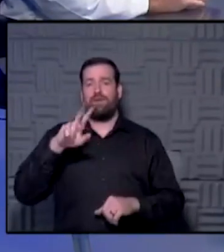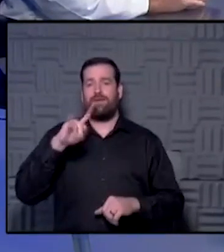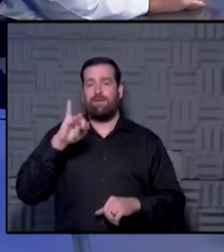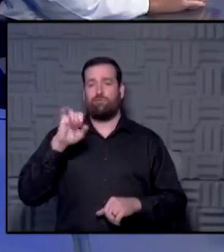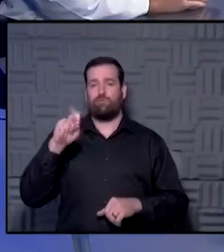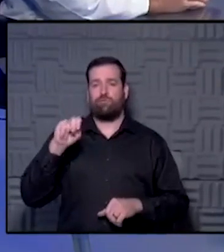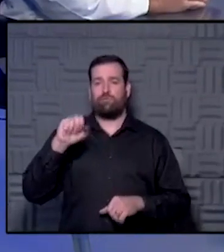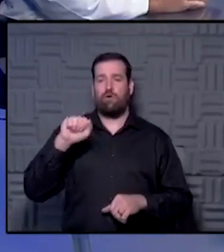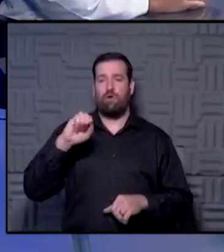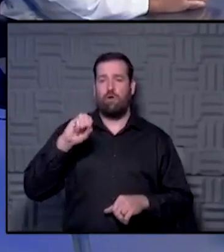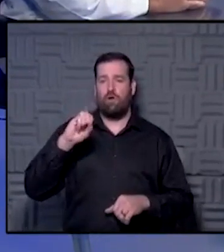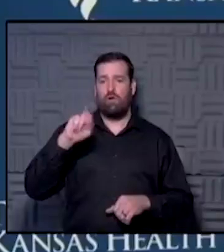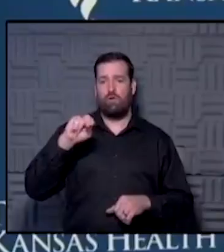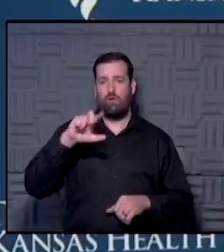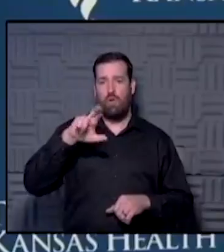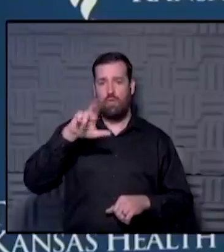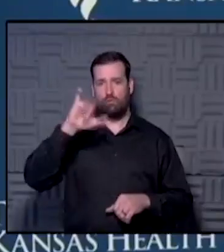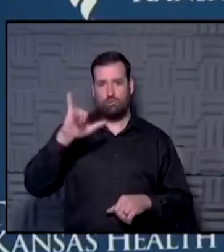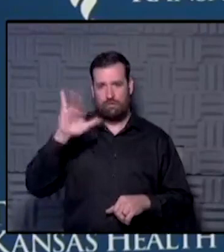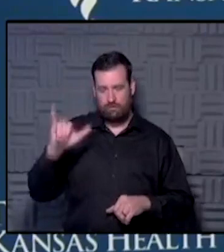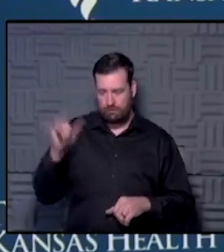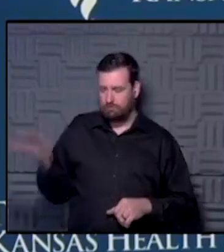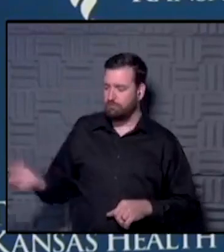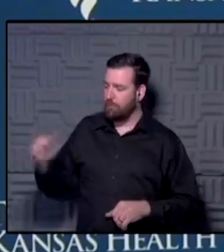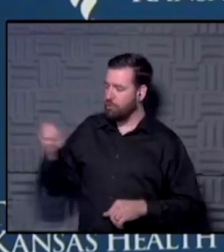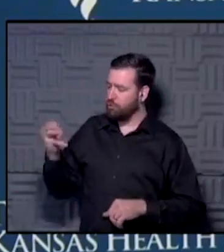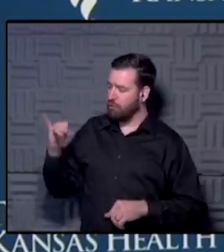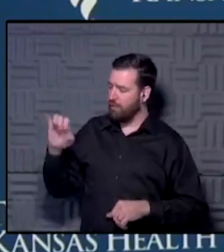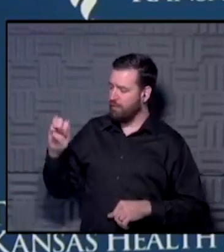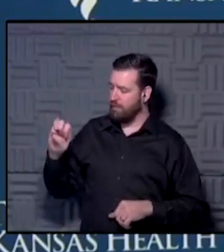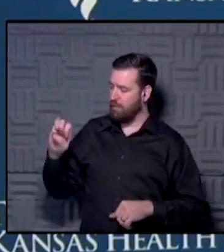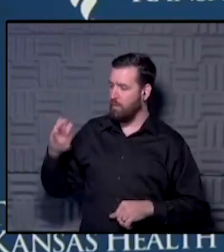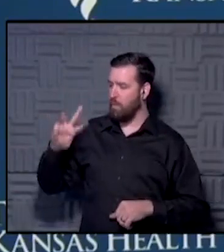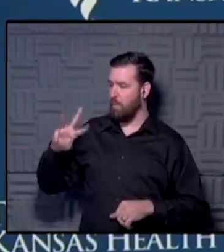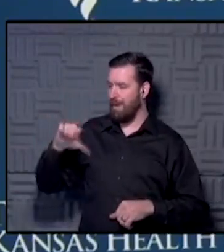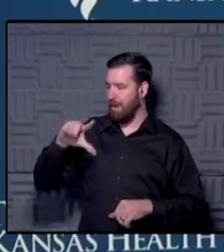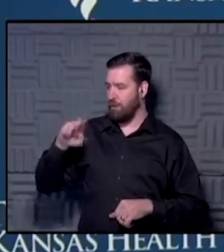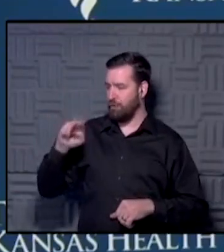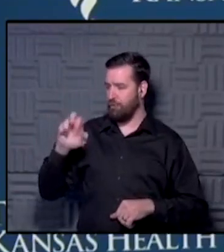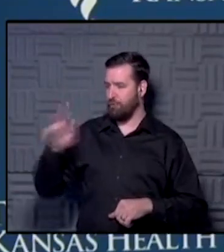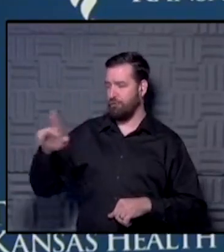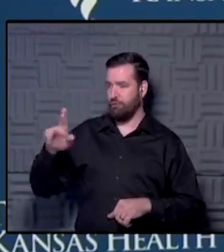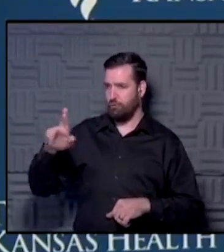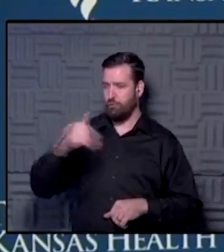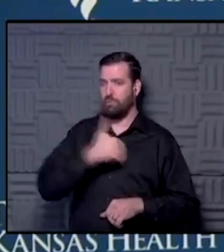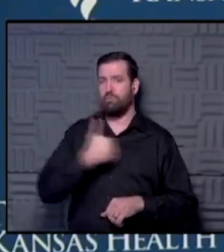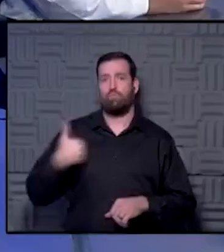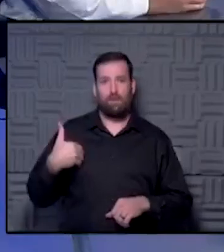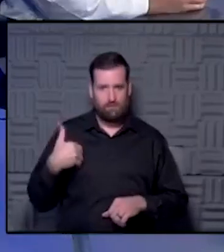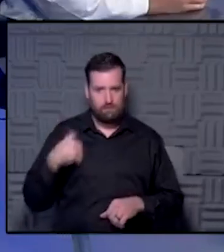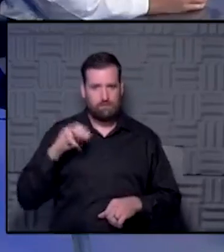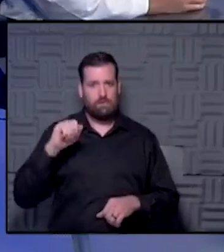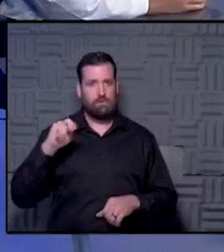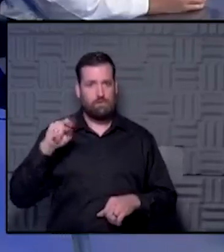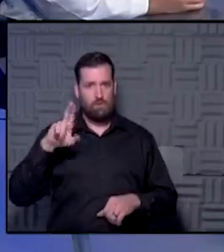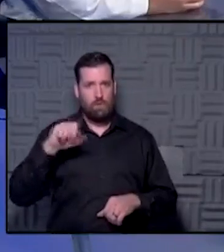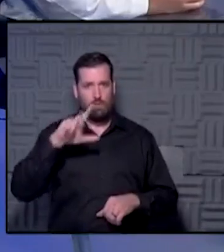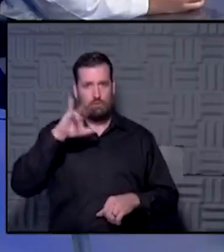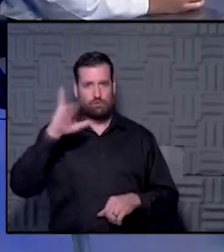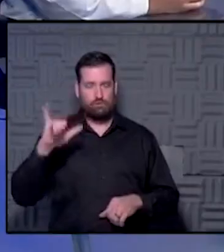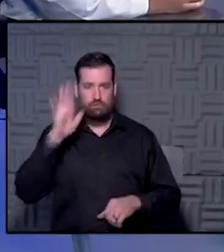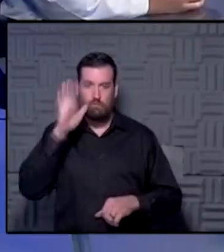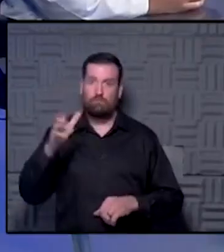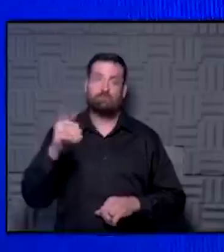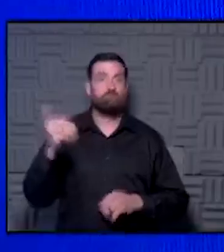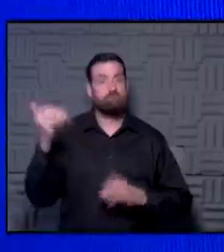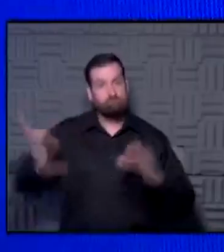by Dr. Jamie Wagner, the Division Chief of Breast Surgery and Breast Surgical Oncology here. These are two incredible physicians. You will be delighted to get to know